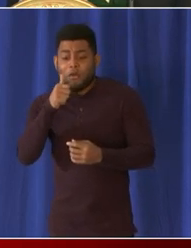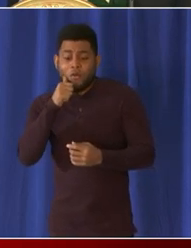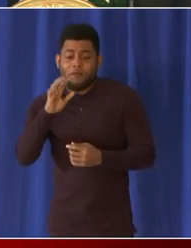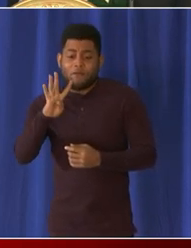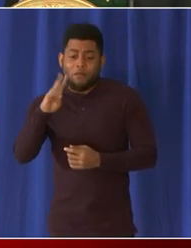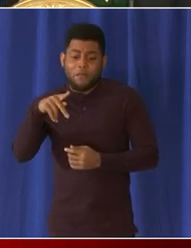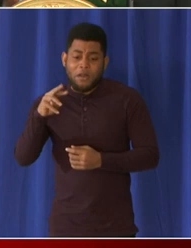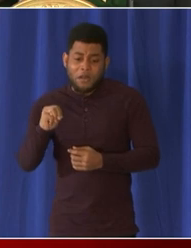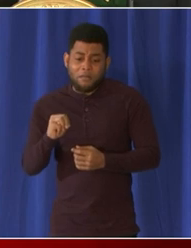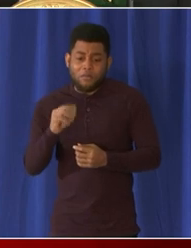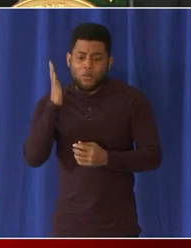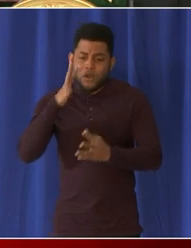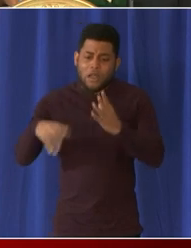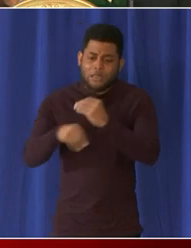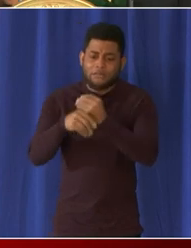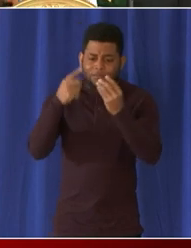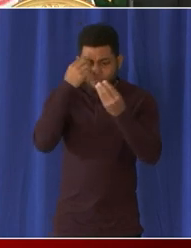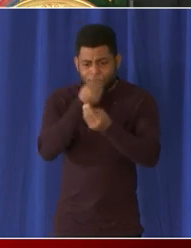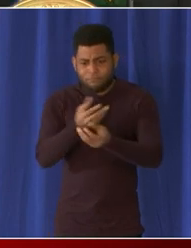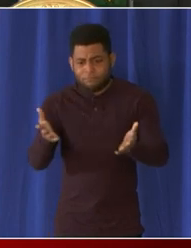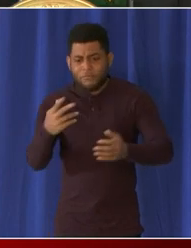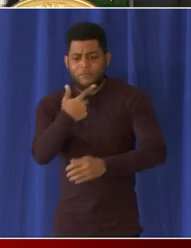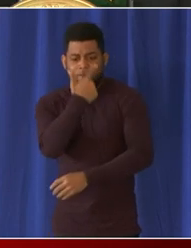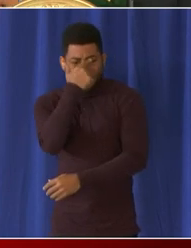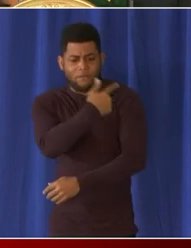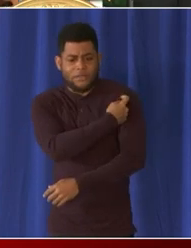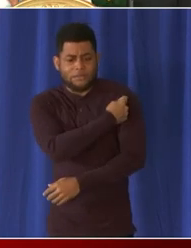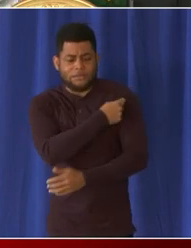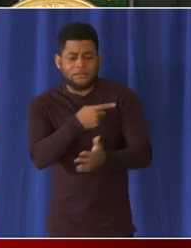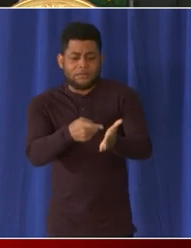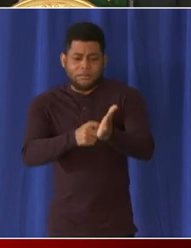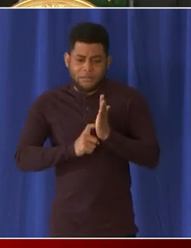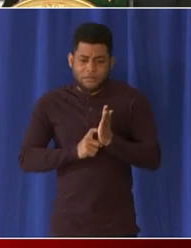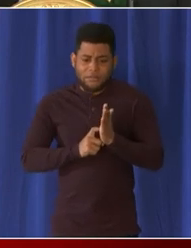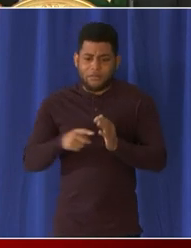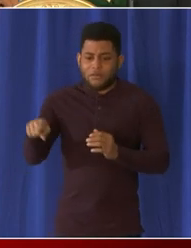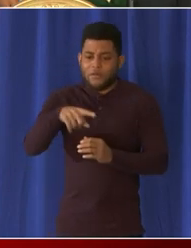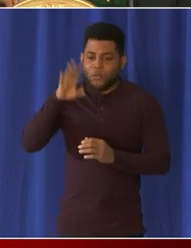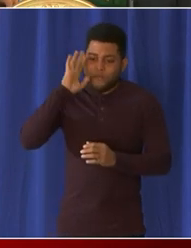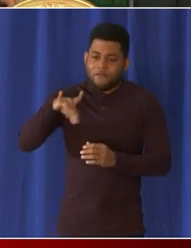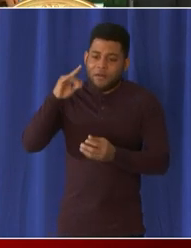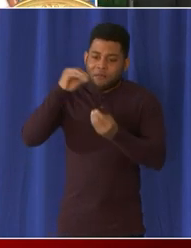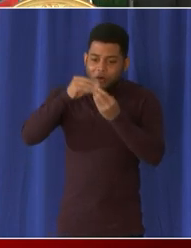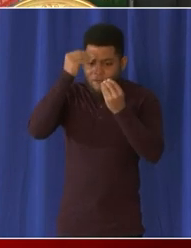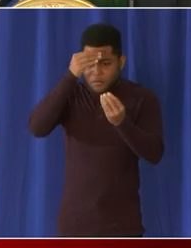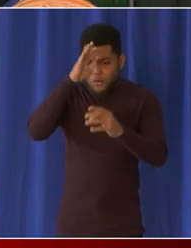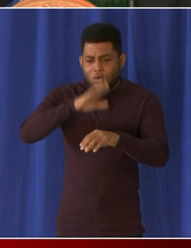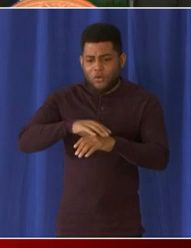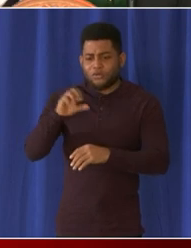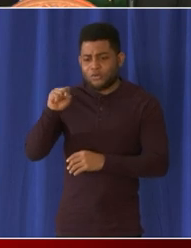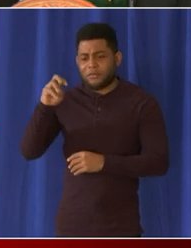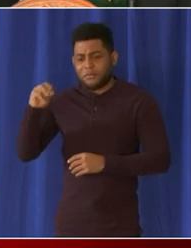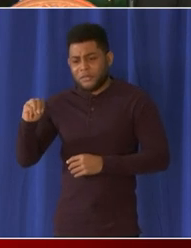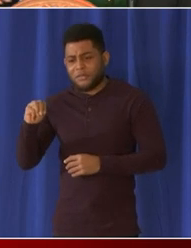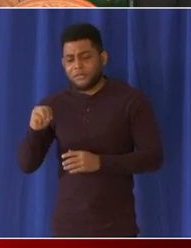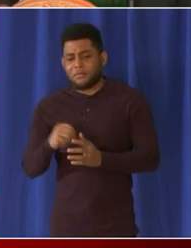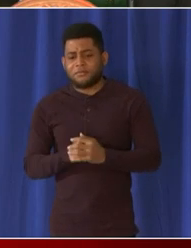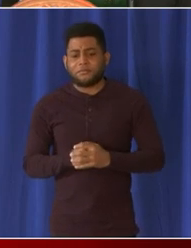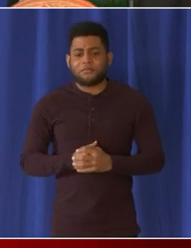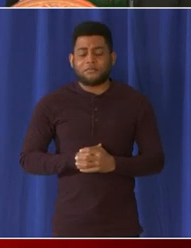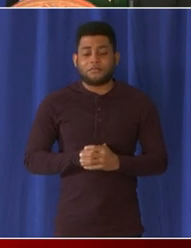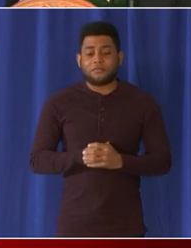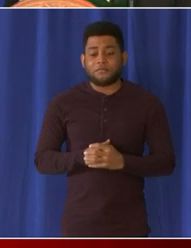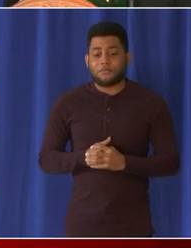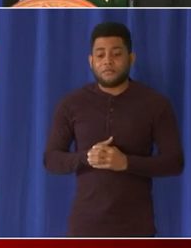in and follow our social media for that information and finally